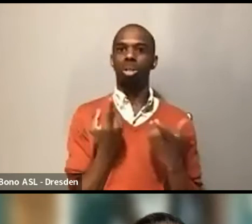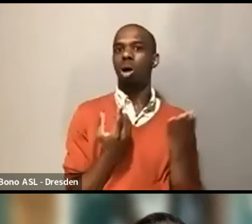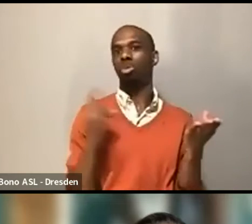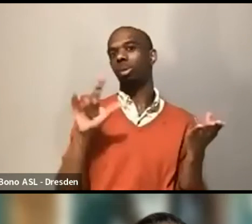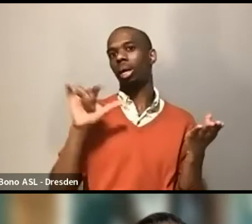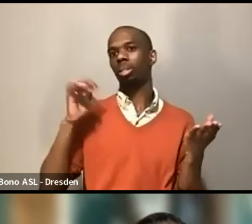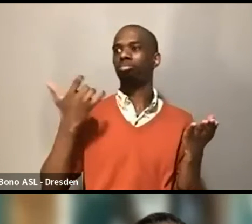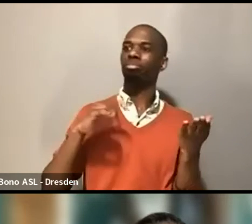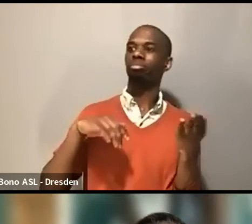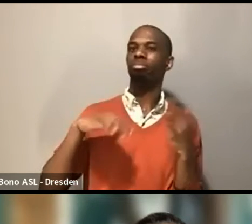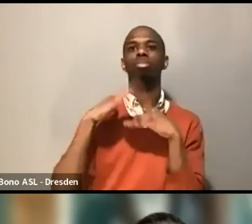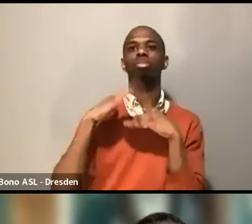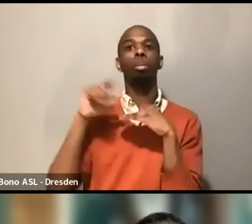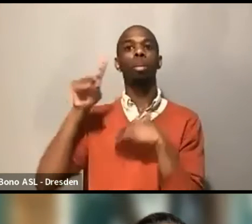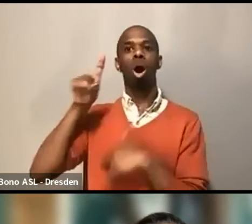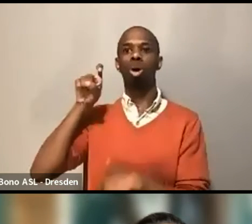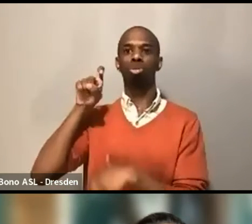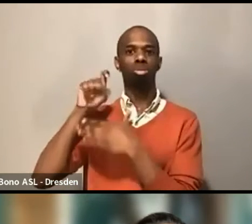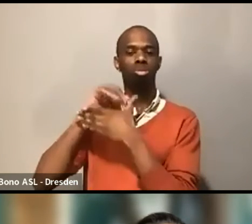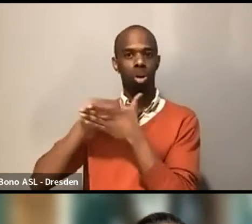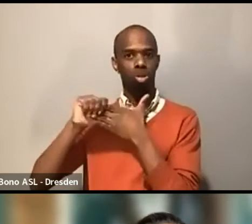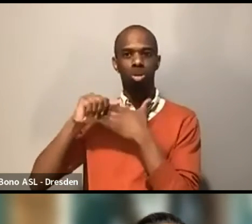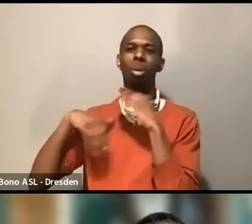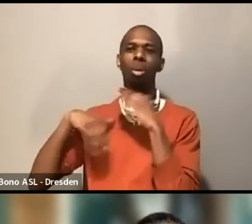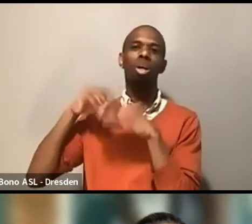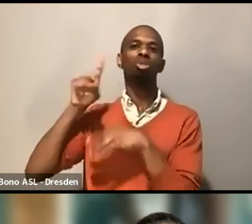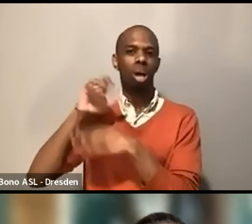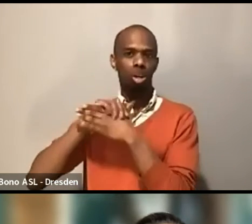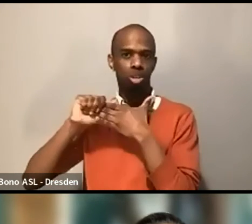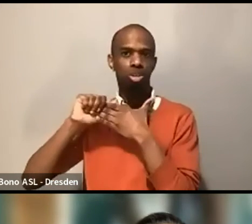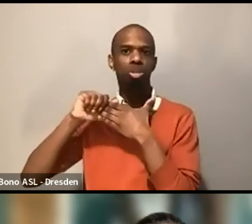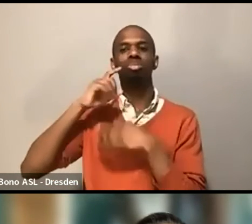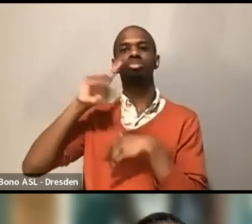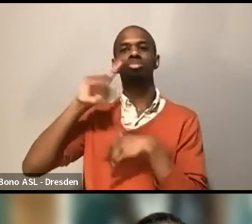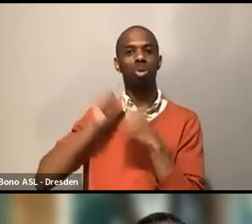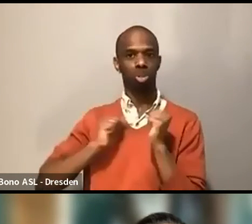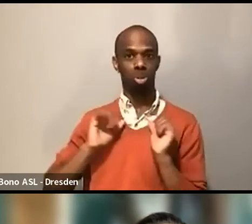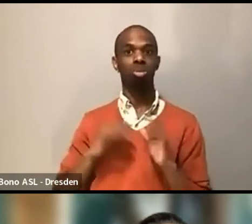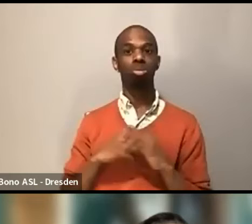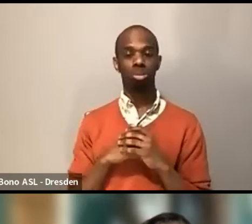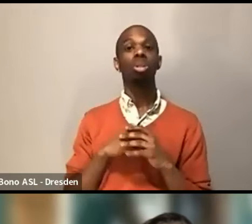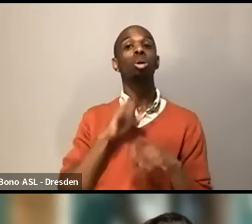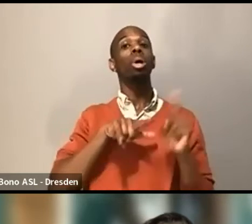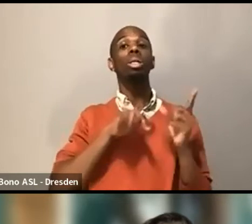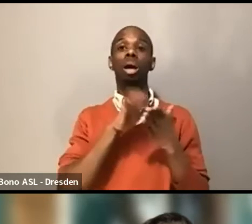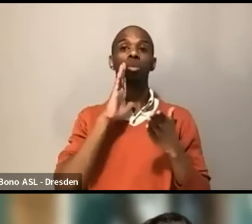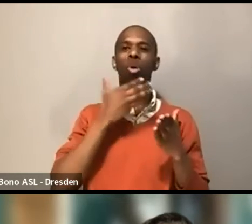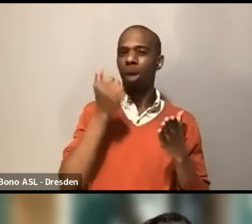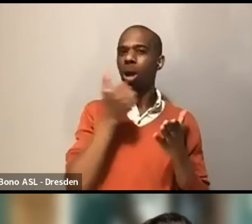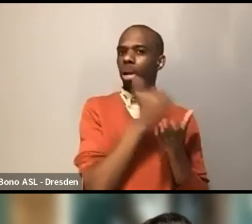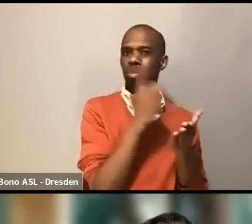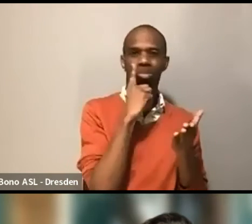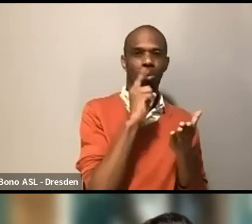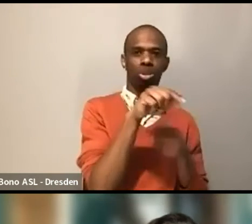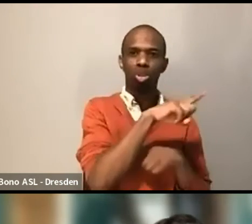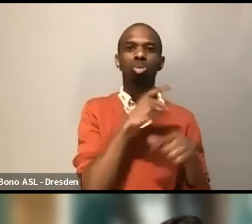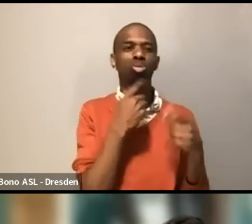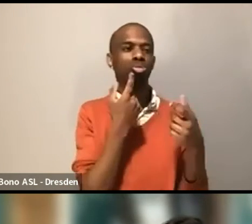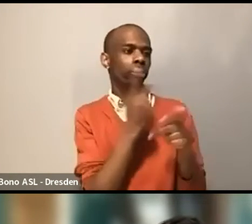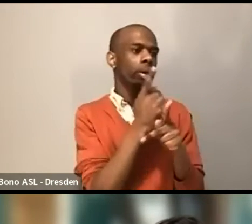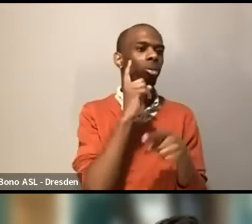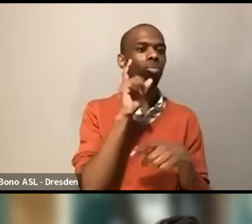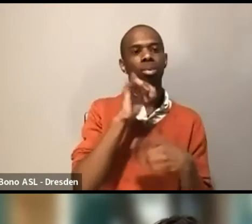person for the team. Um, but it's going to be for tech week for any additional expenses that you have on care support for yourself and others. If you have family